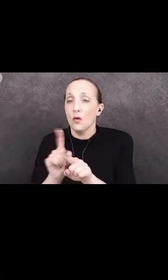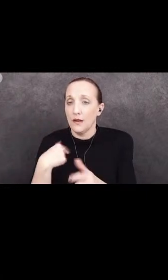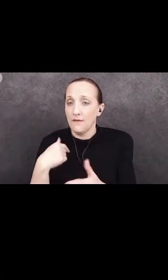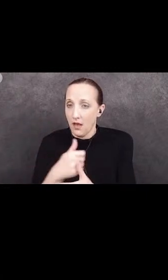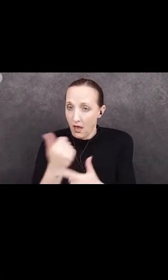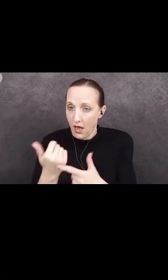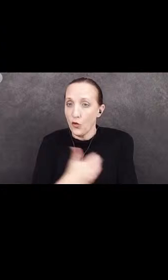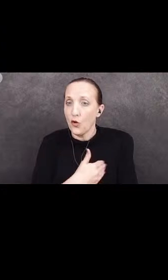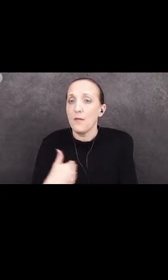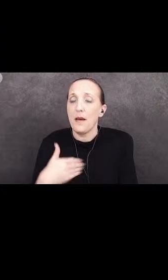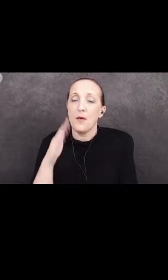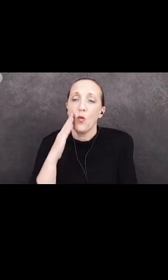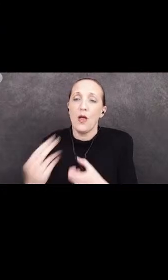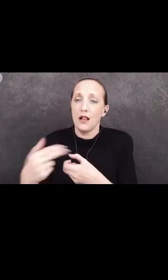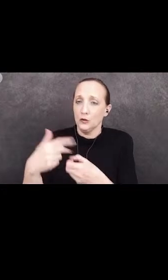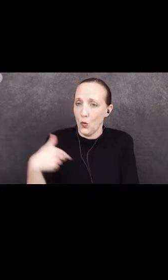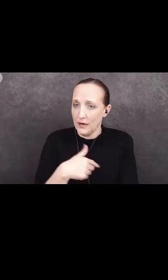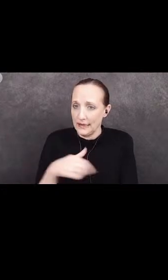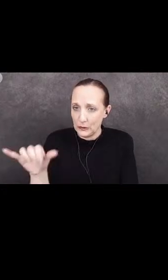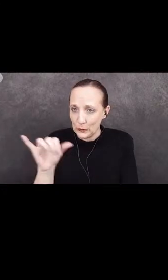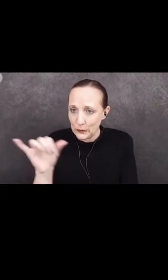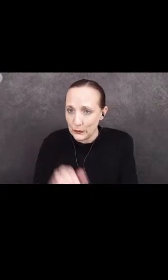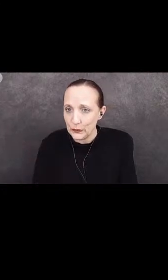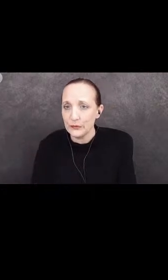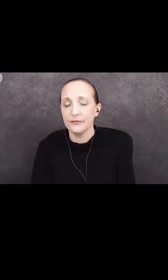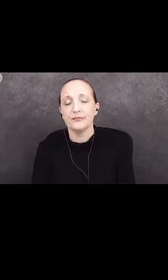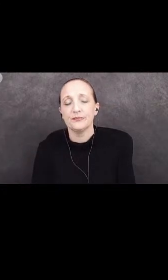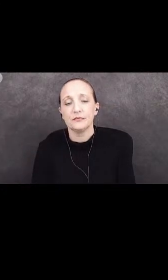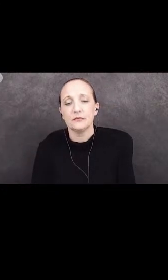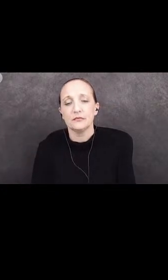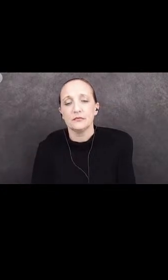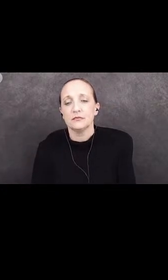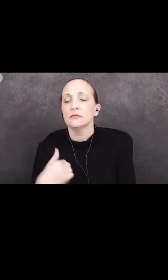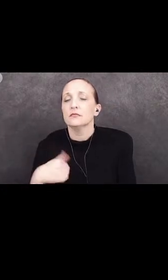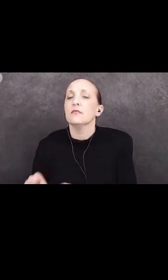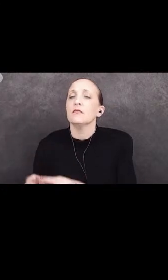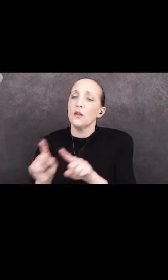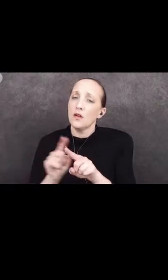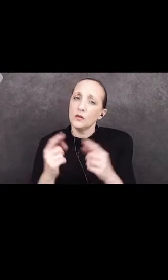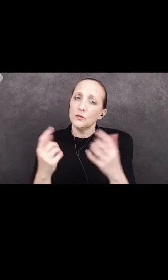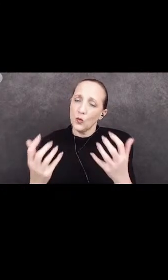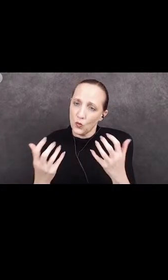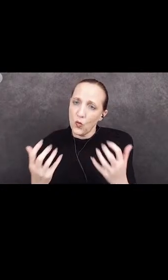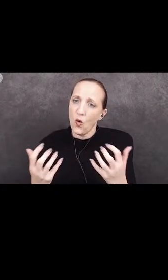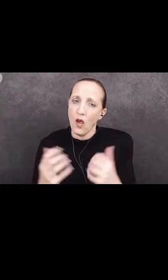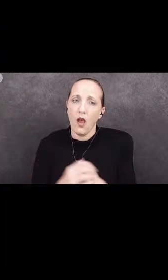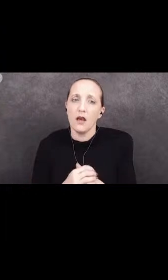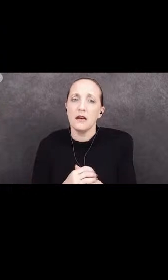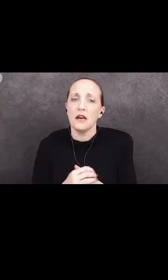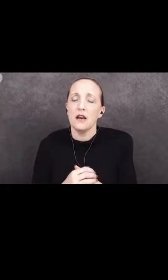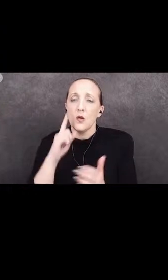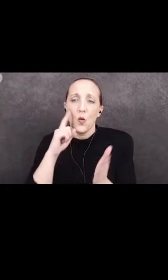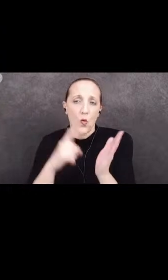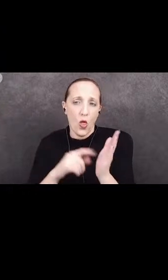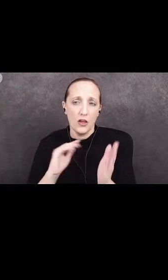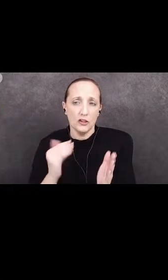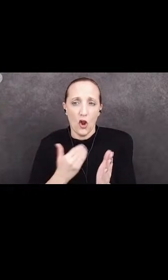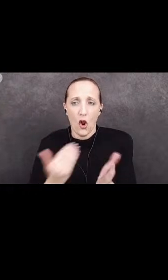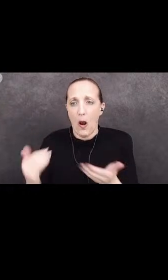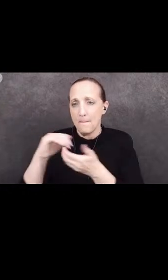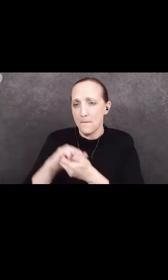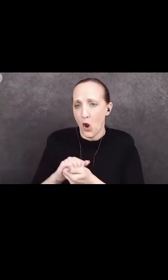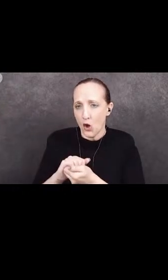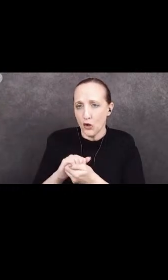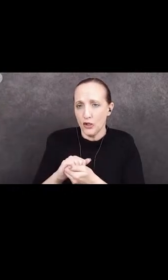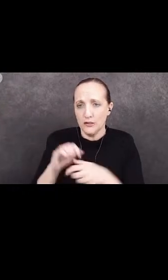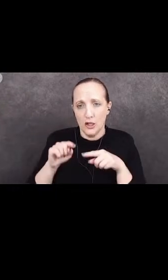members that will be joining us, too. And so, I also wanted to acknowledge our partners in